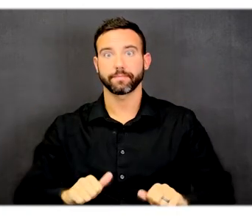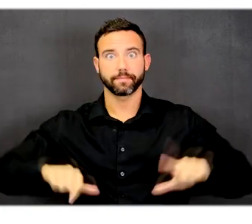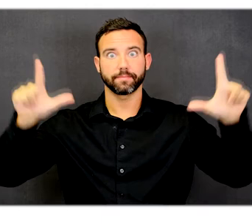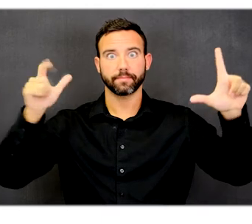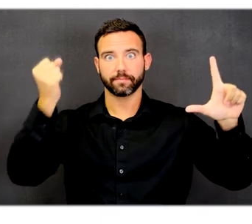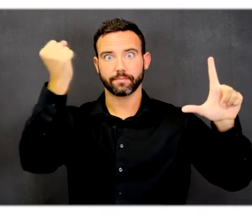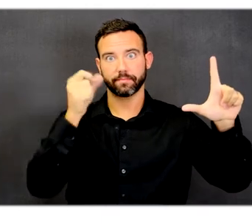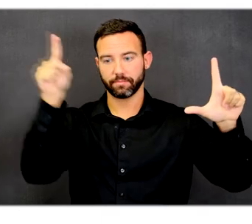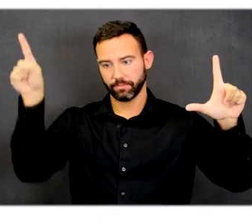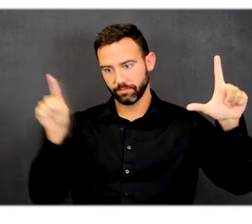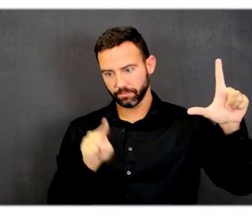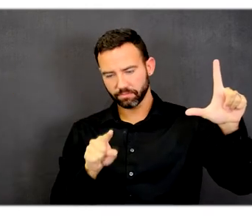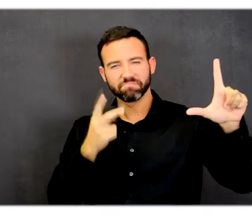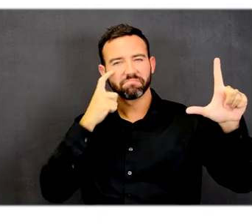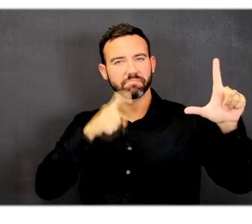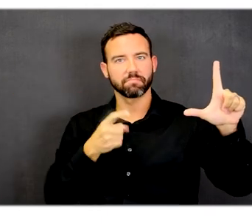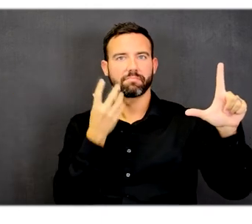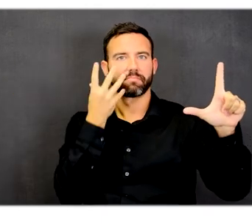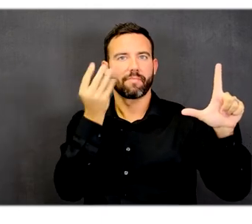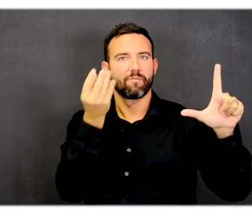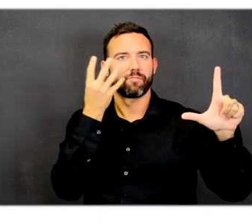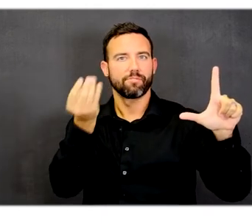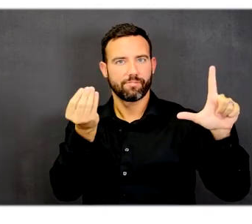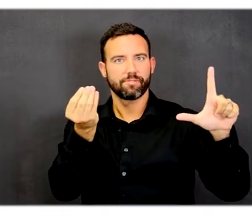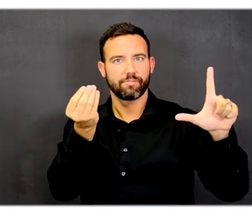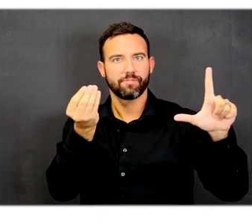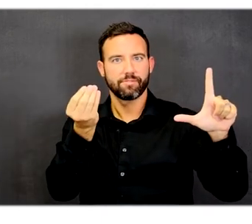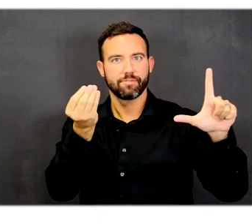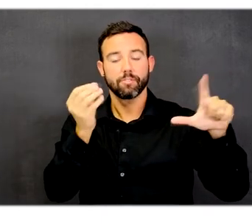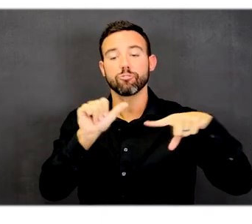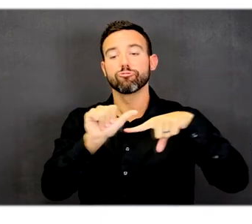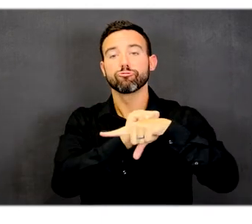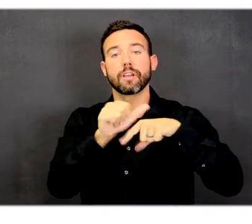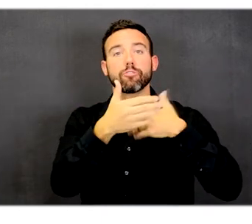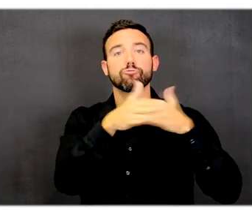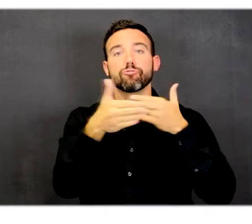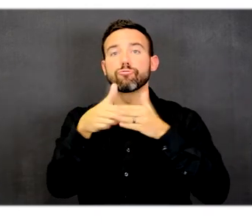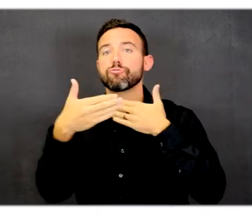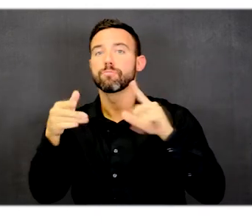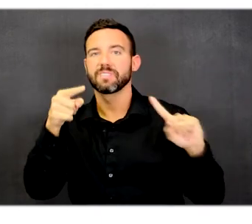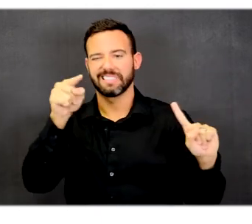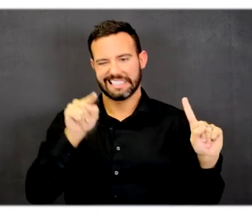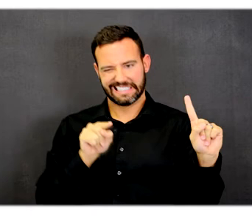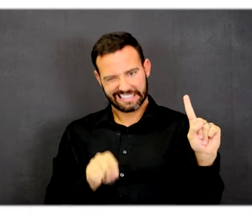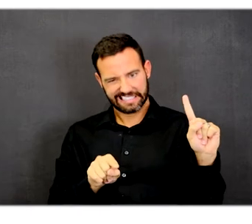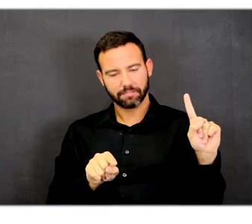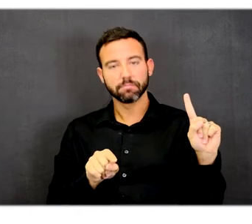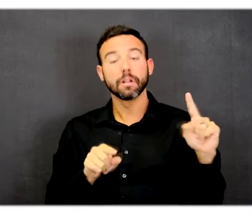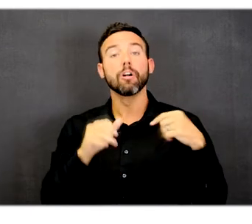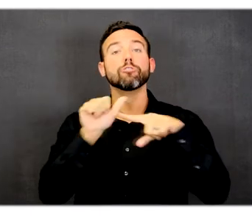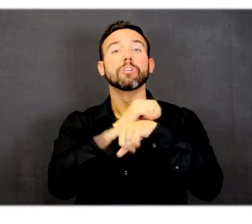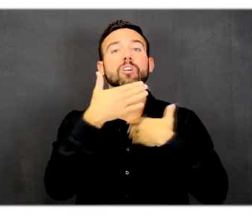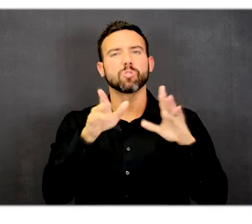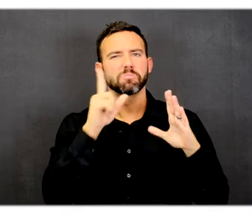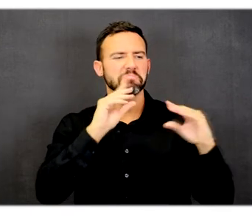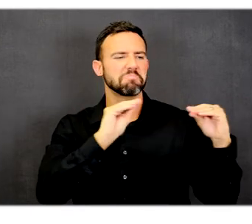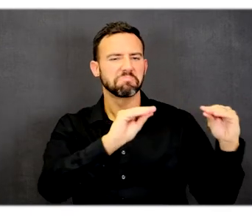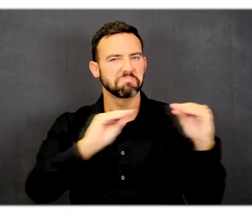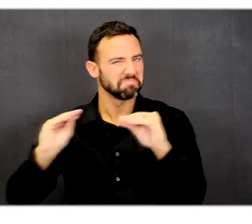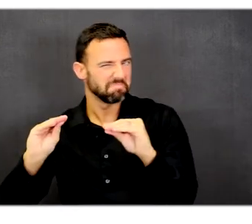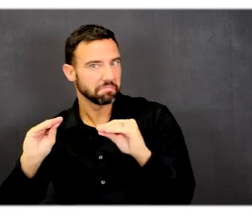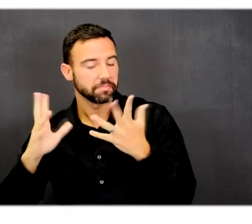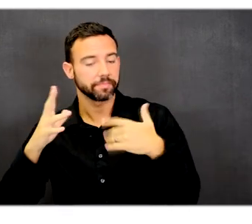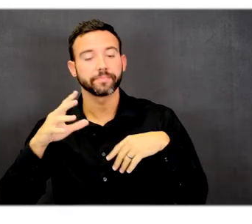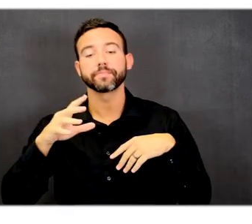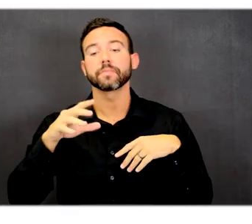is the outdoor space. It is just south of the main training rooms that are used for various types of education. The outdoor